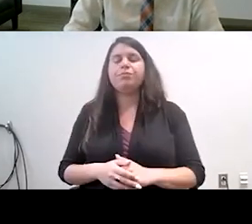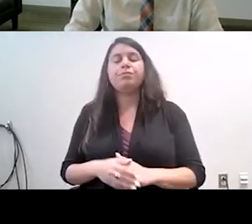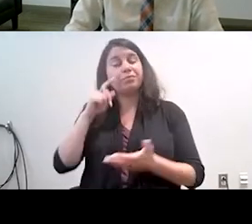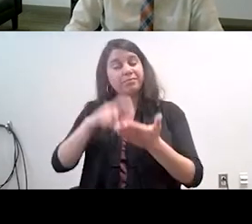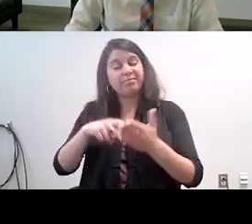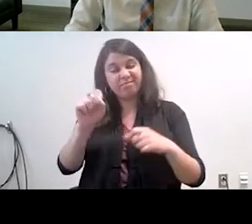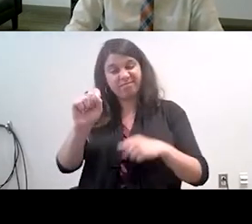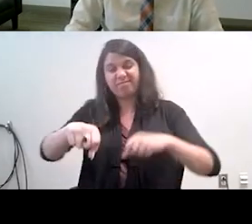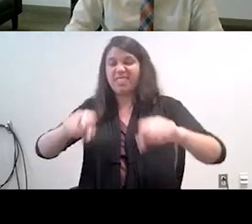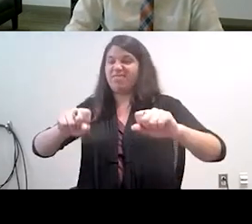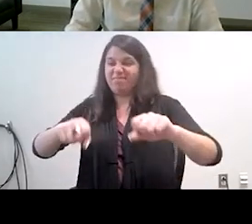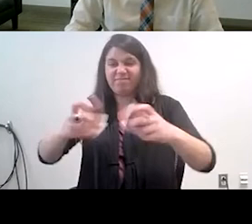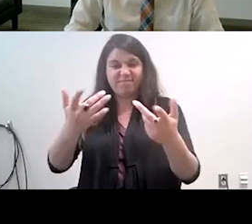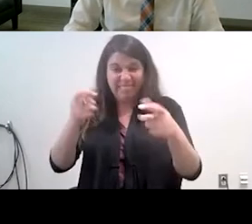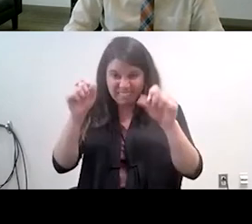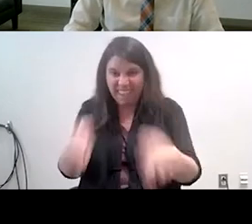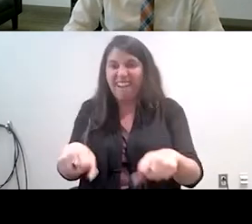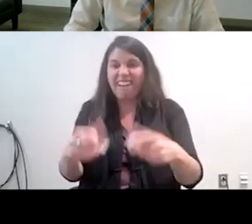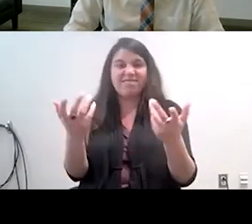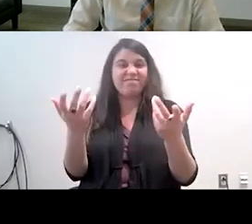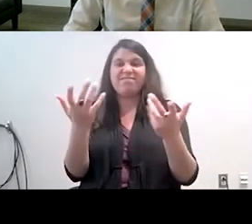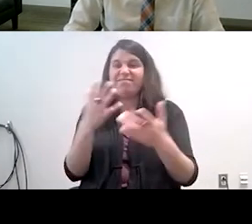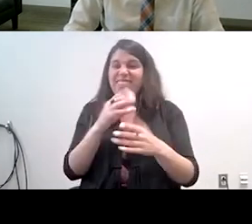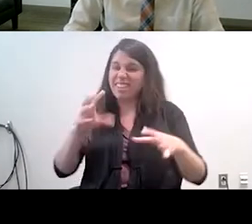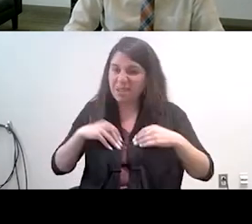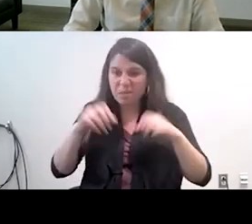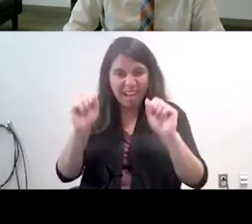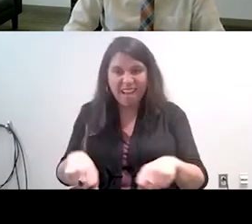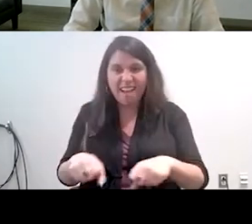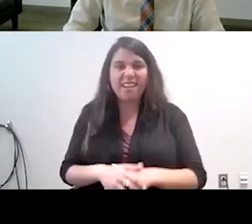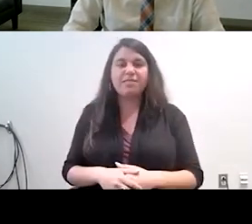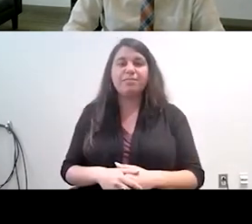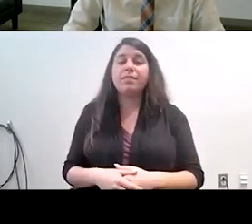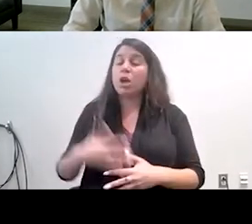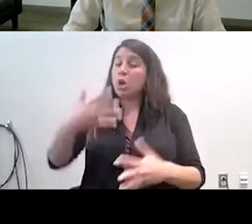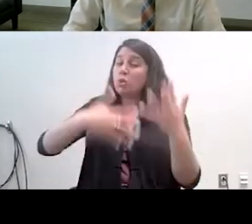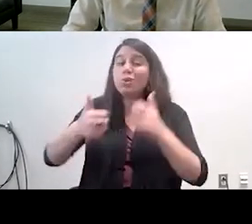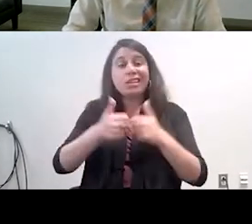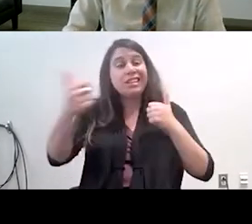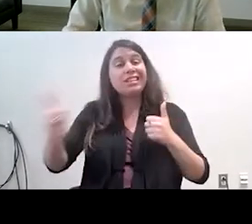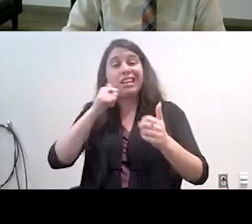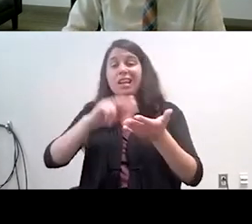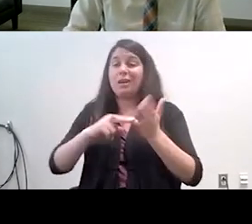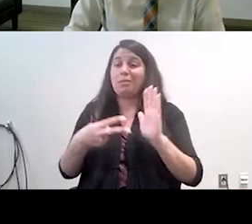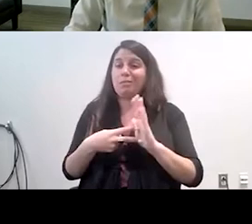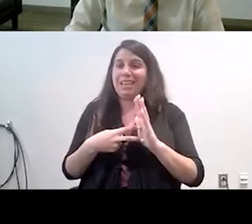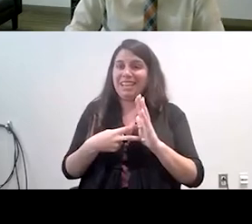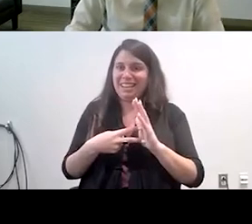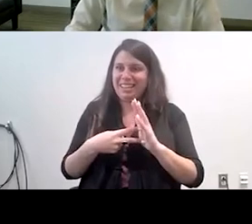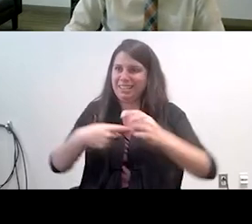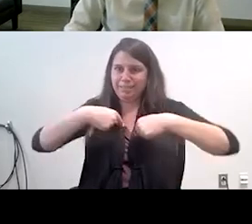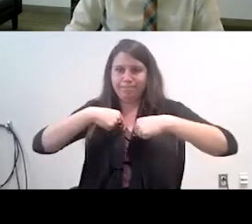is feasible and acceptable and it's really important in the age of social distancing to not be to let our participants